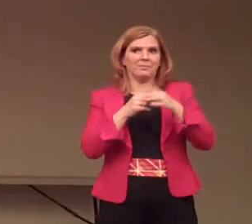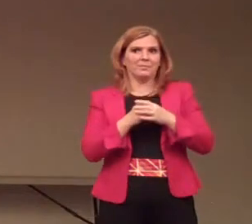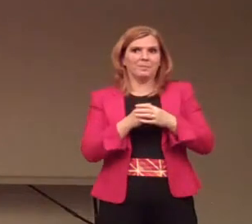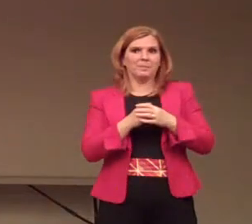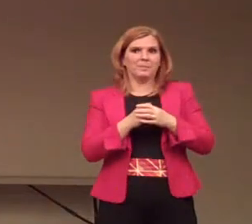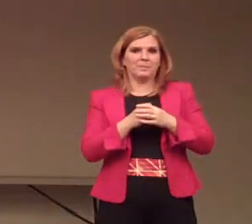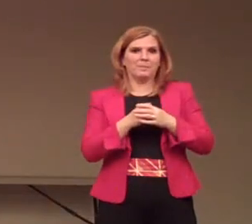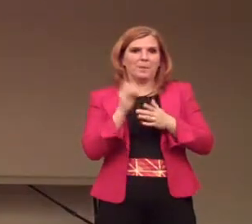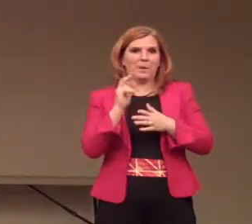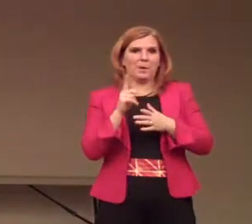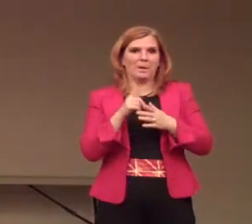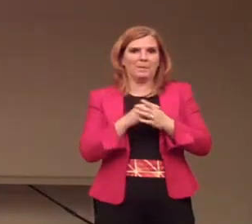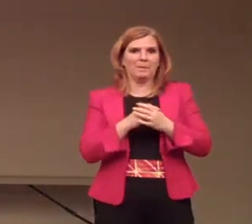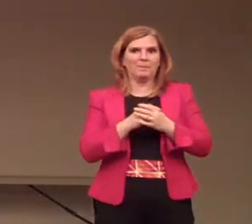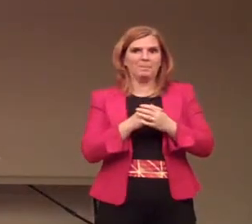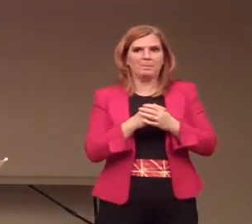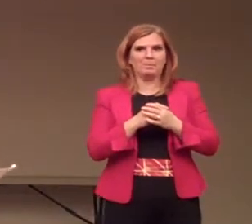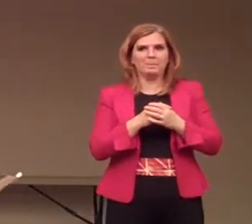Okay?